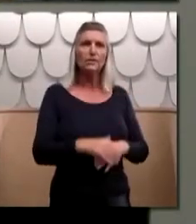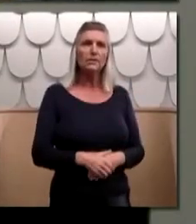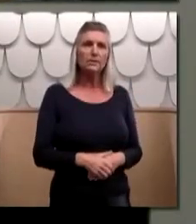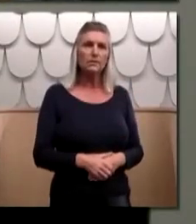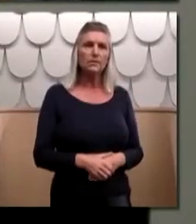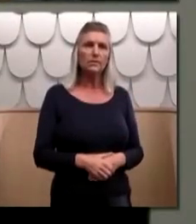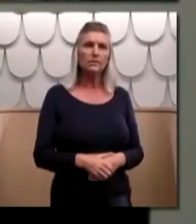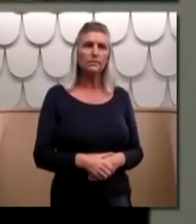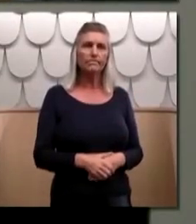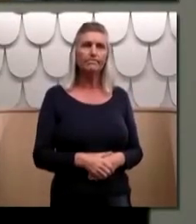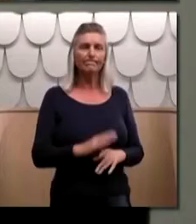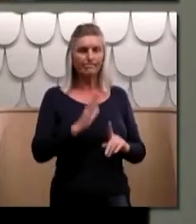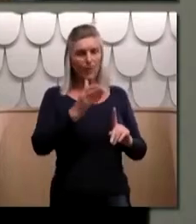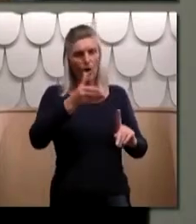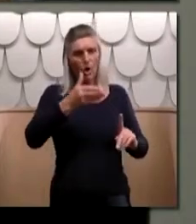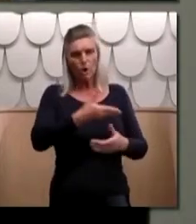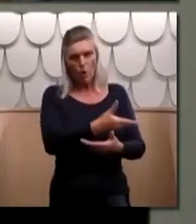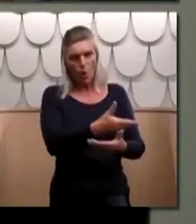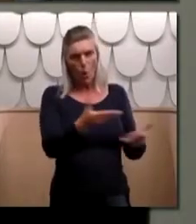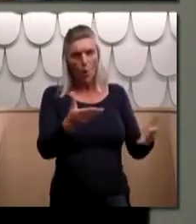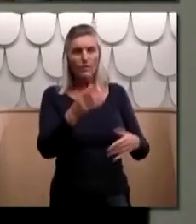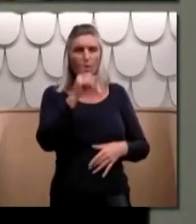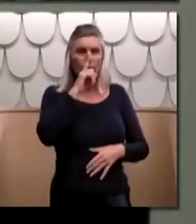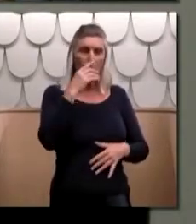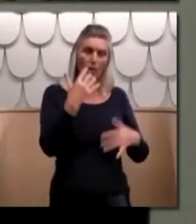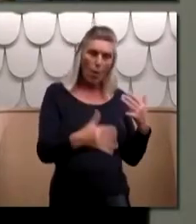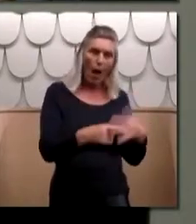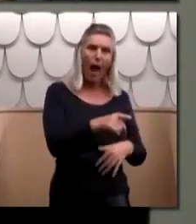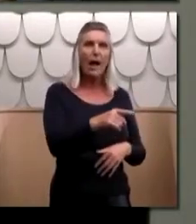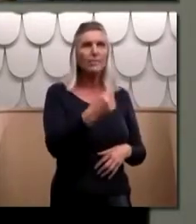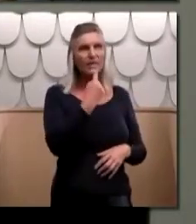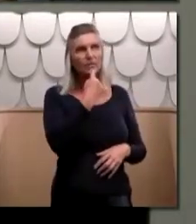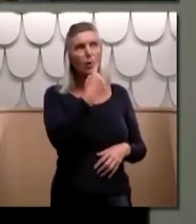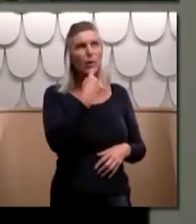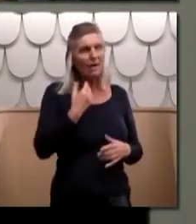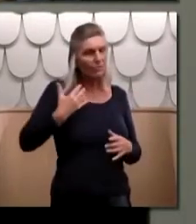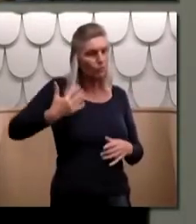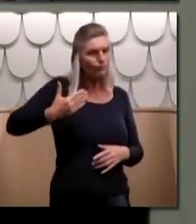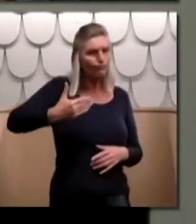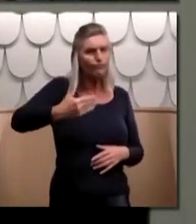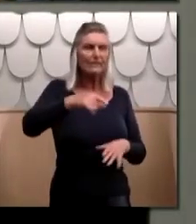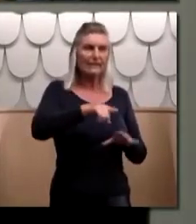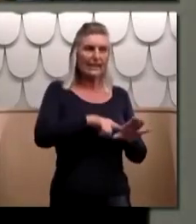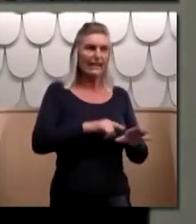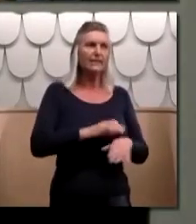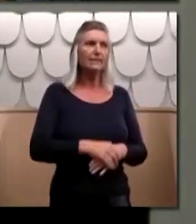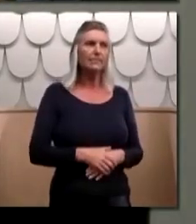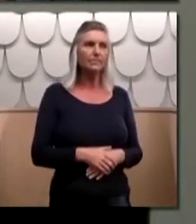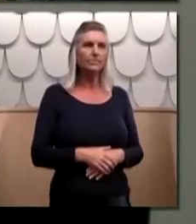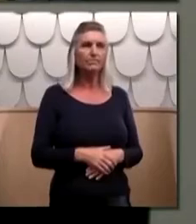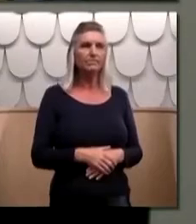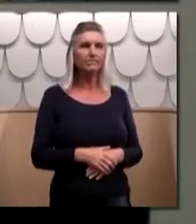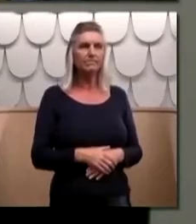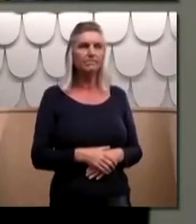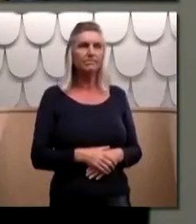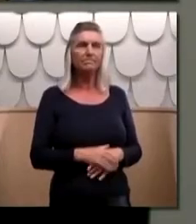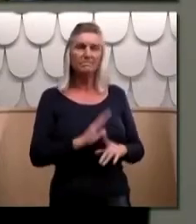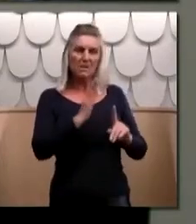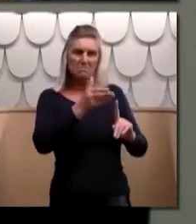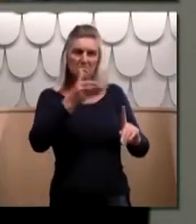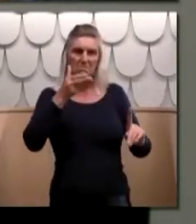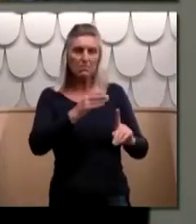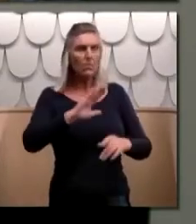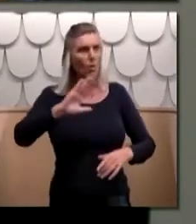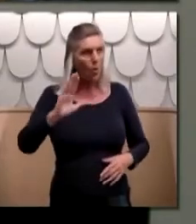We acknowledge all those victims and survivors who have spoken over the years. We acknowledge all victims and